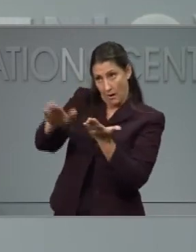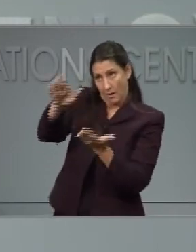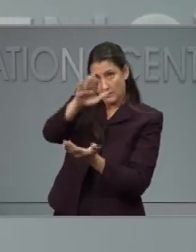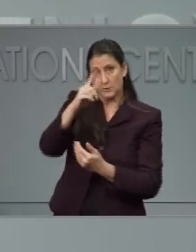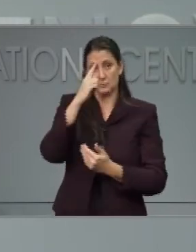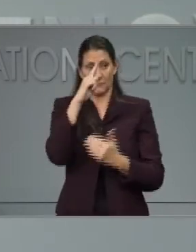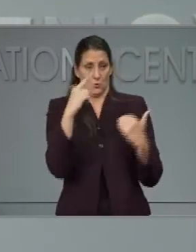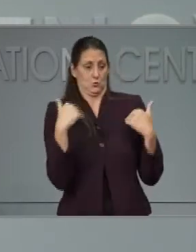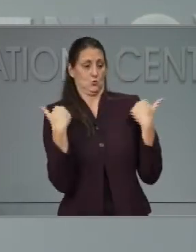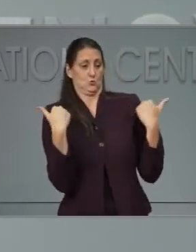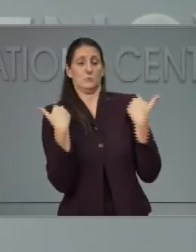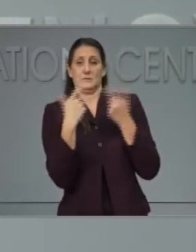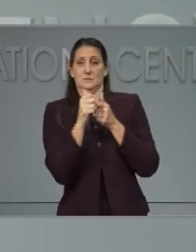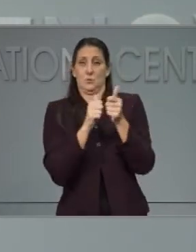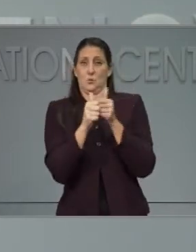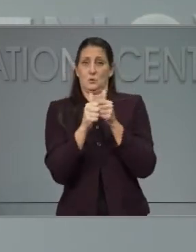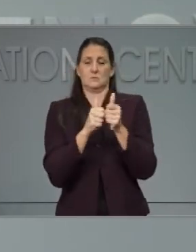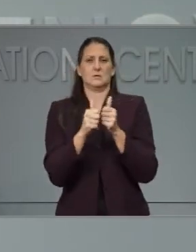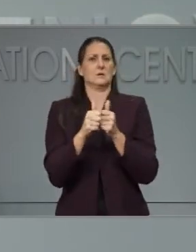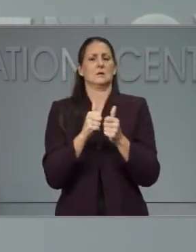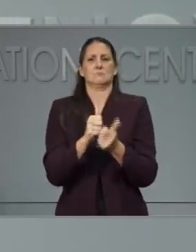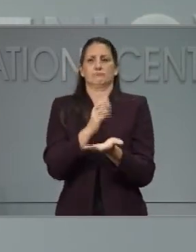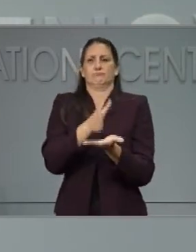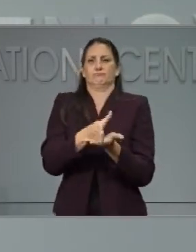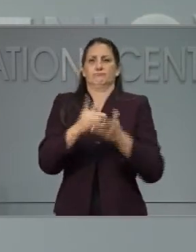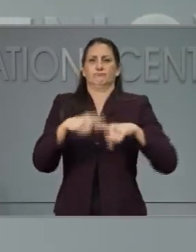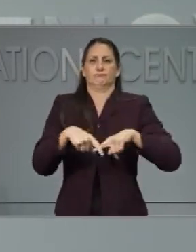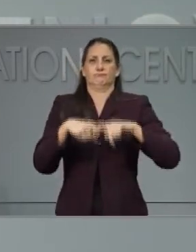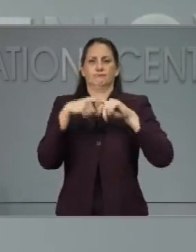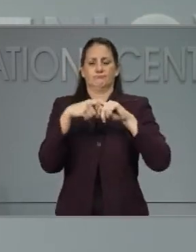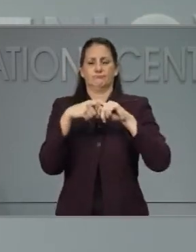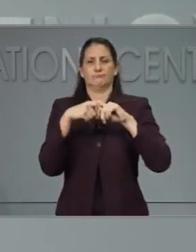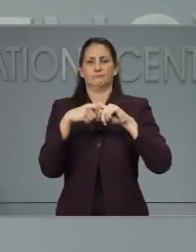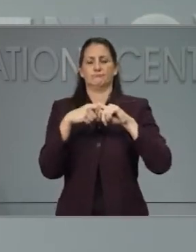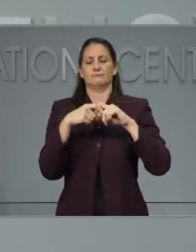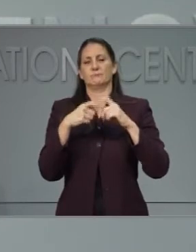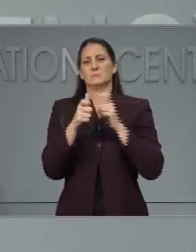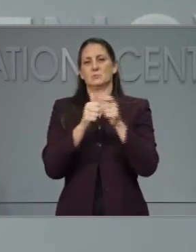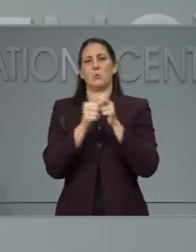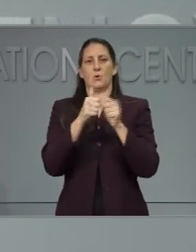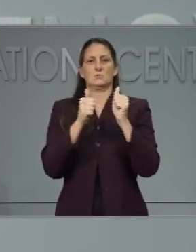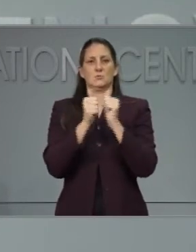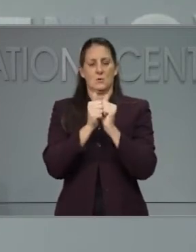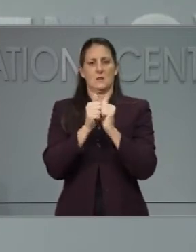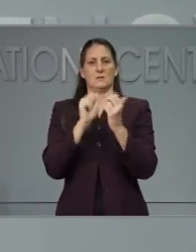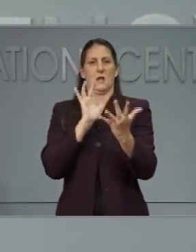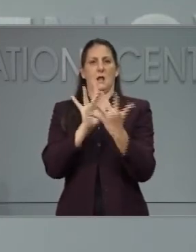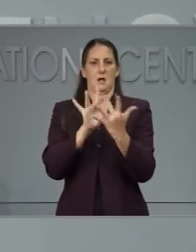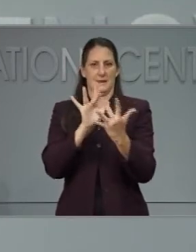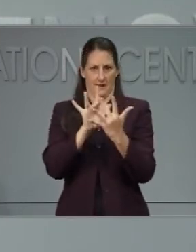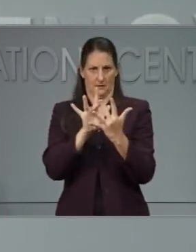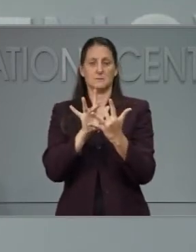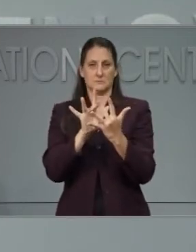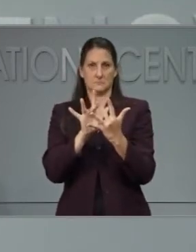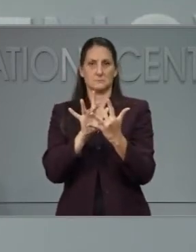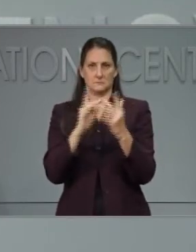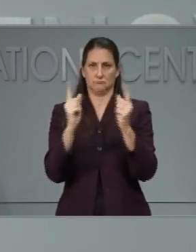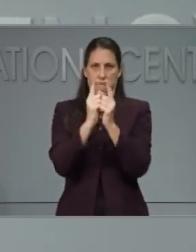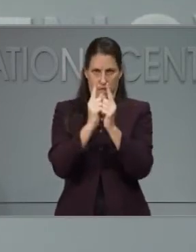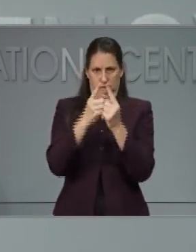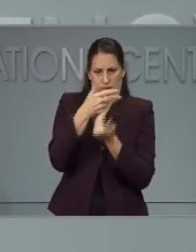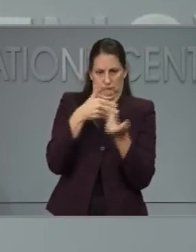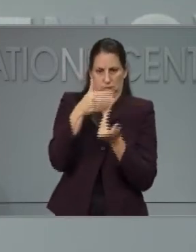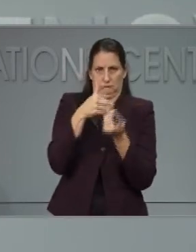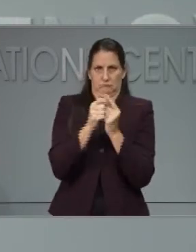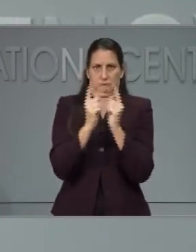to not have any contact sports. That is our recommendation. What the governor was mentioning is in terms of spectators